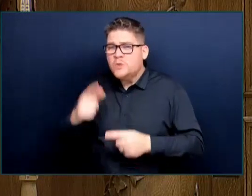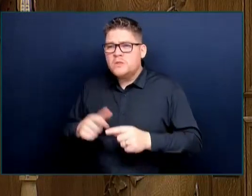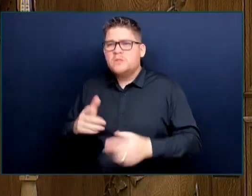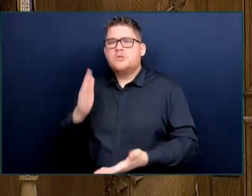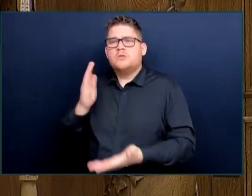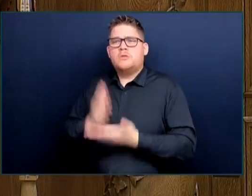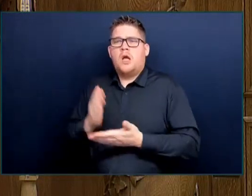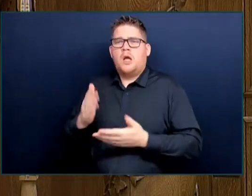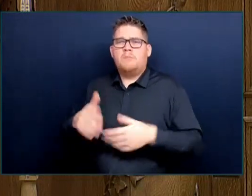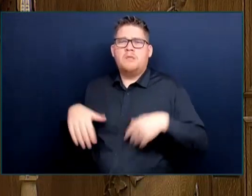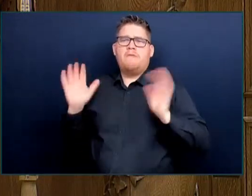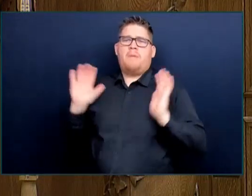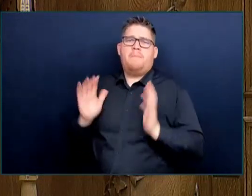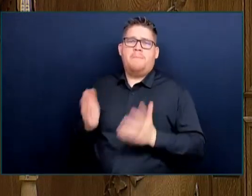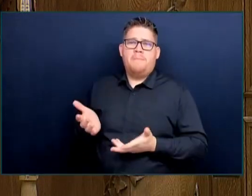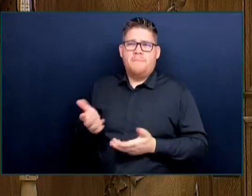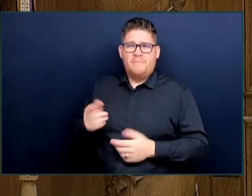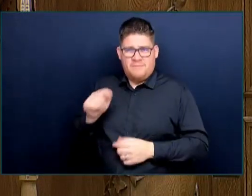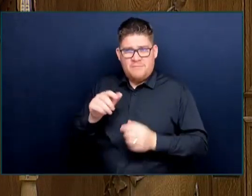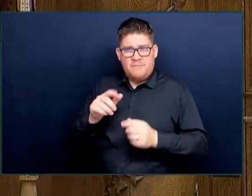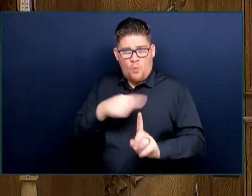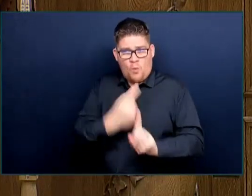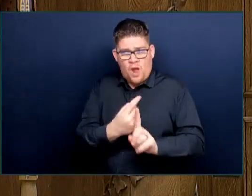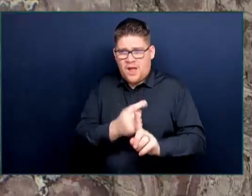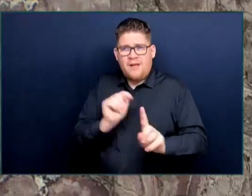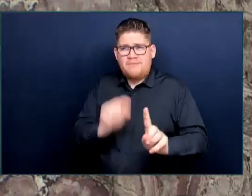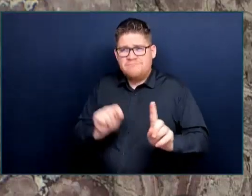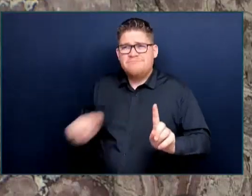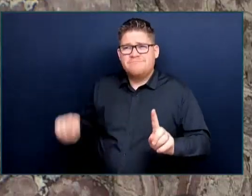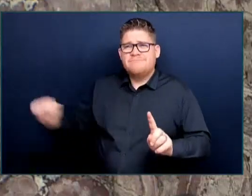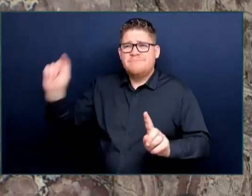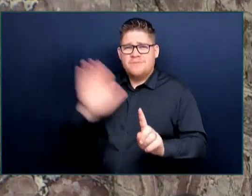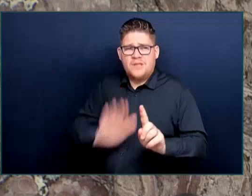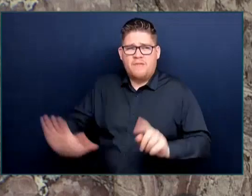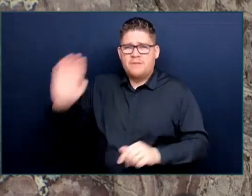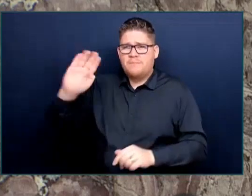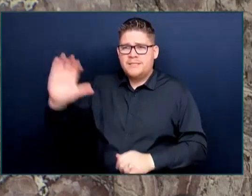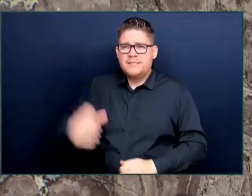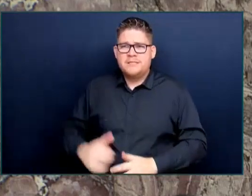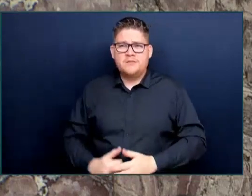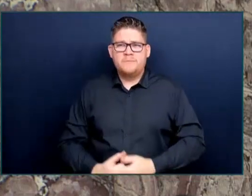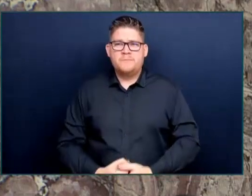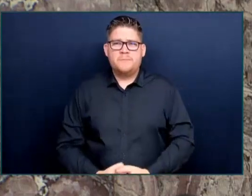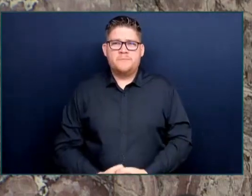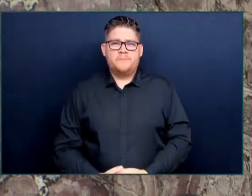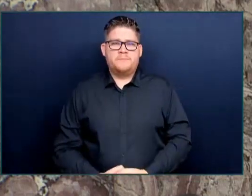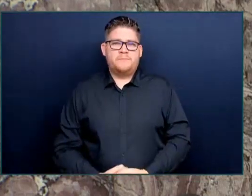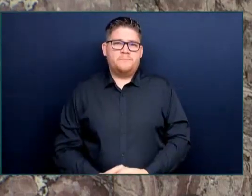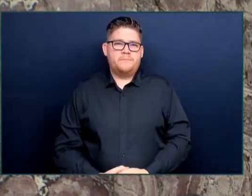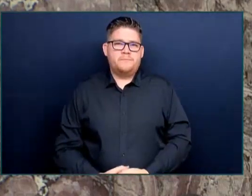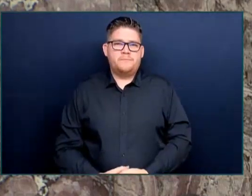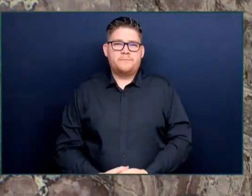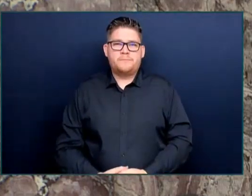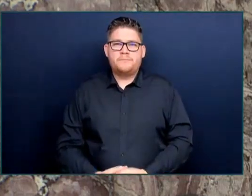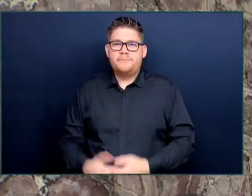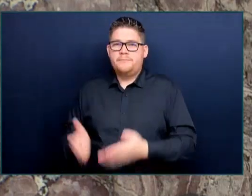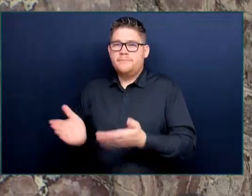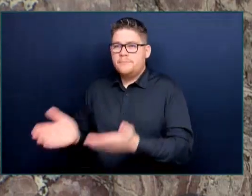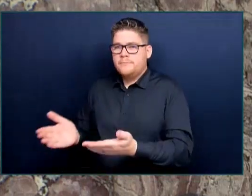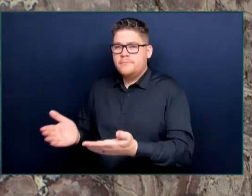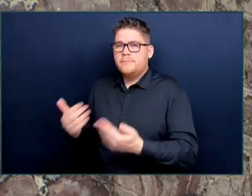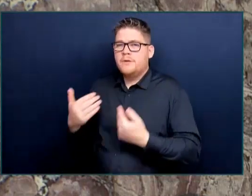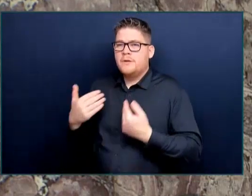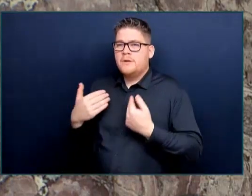Mr. of Public Safety. Thank you, Honourable Speaker. I thank the member for the question. I want to make it clear that this government takes these issues very seriously.